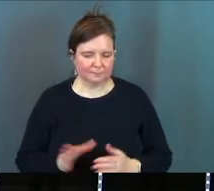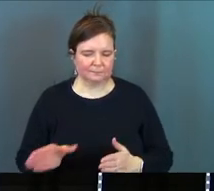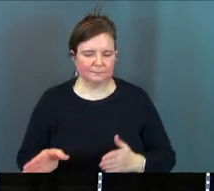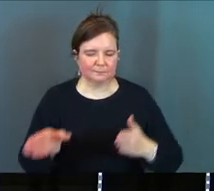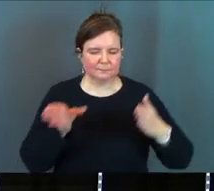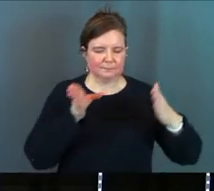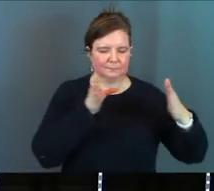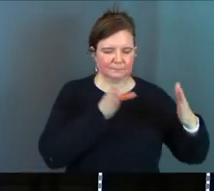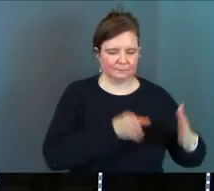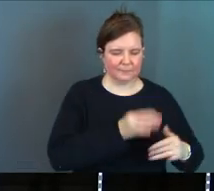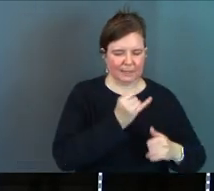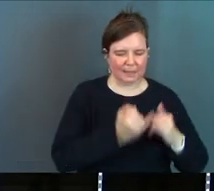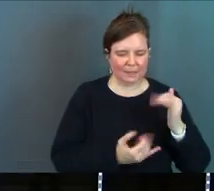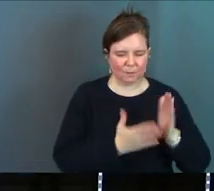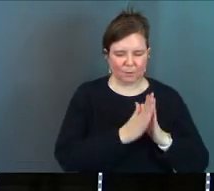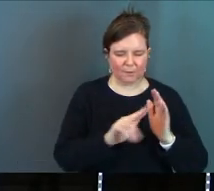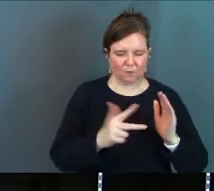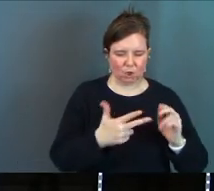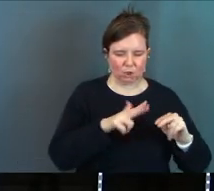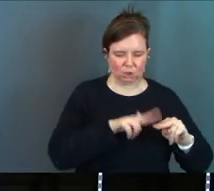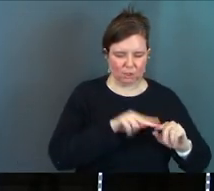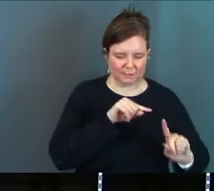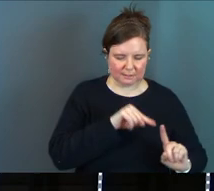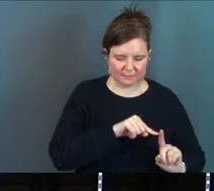and then the last one we're going to pray for third chairs